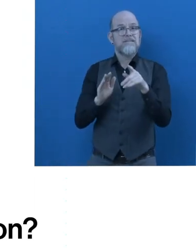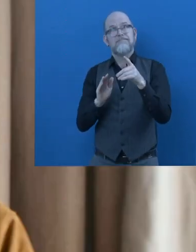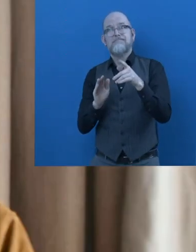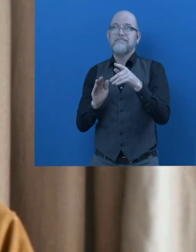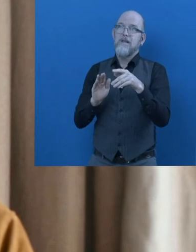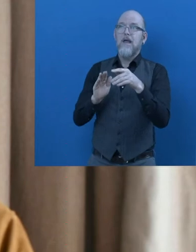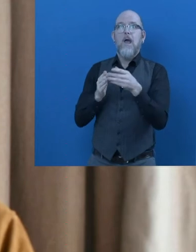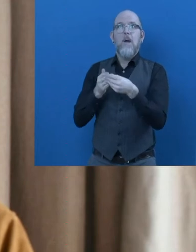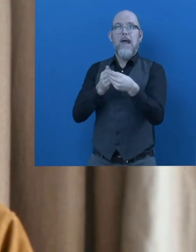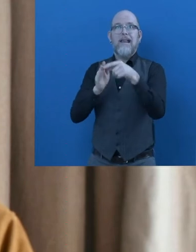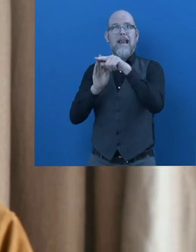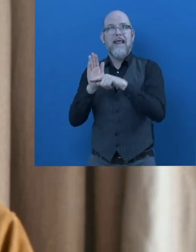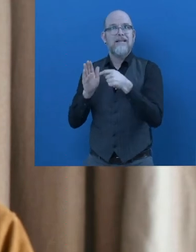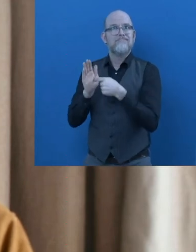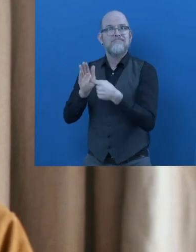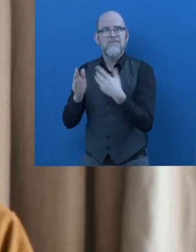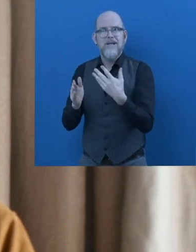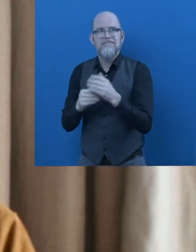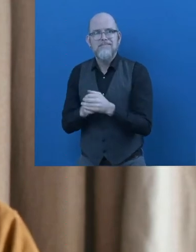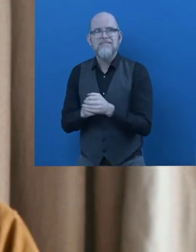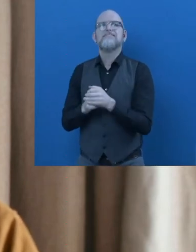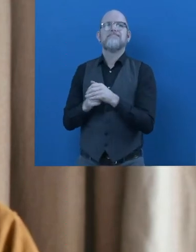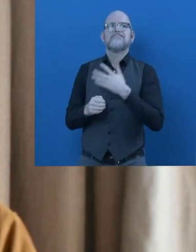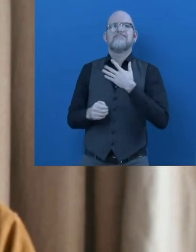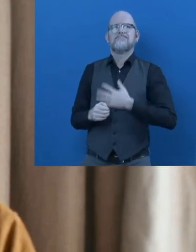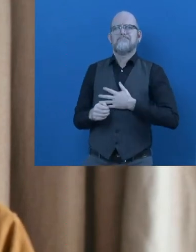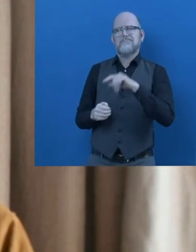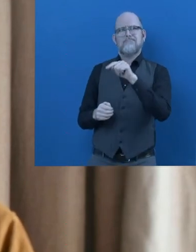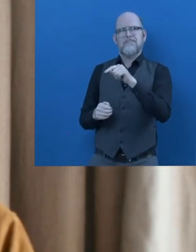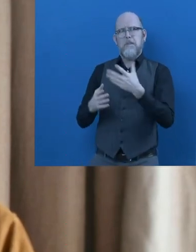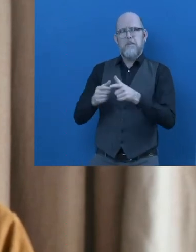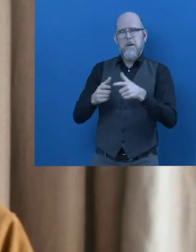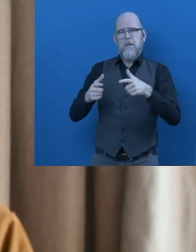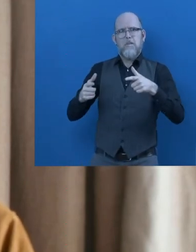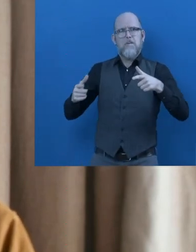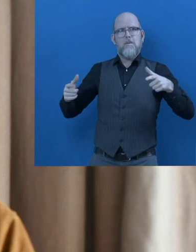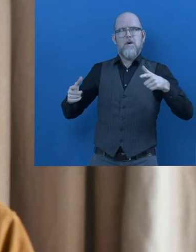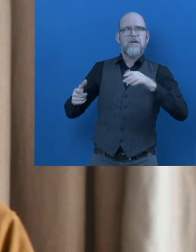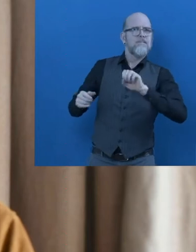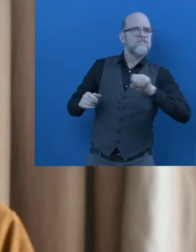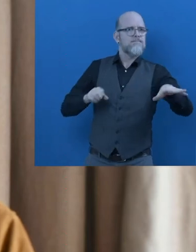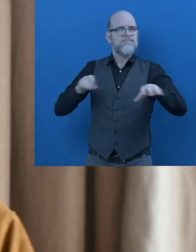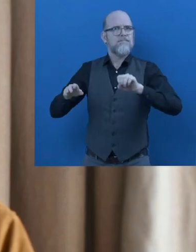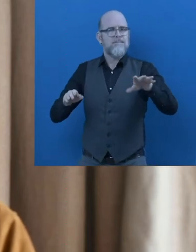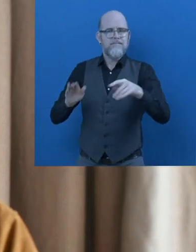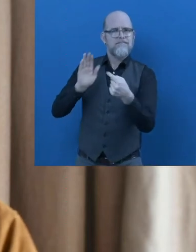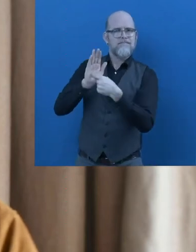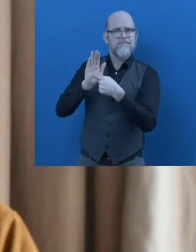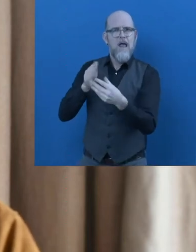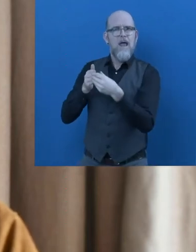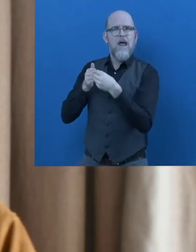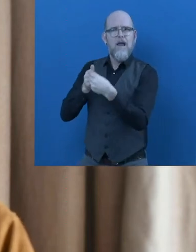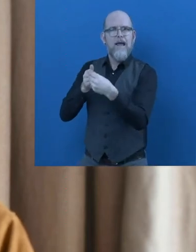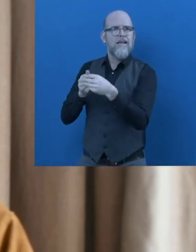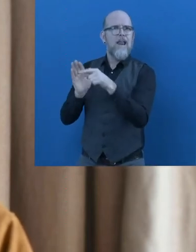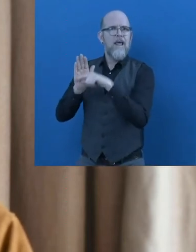In order to scale up the implementation of the guidelines, just we try